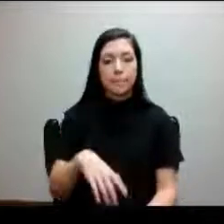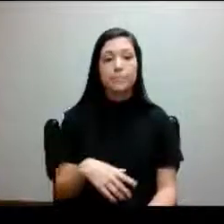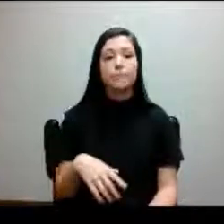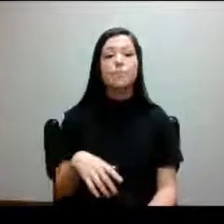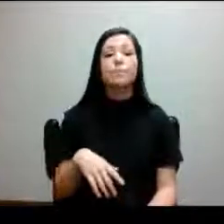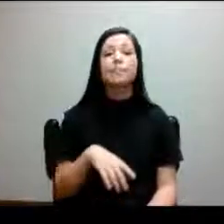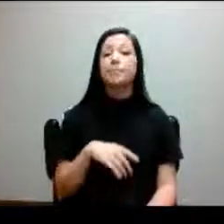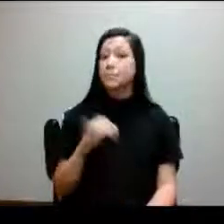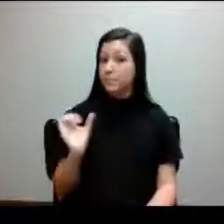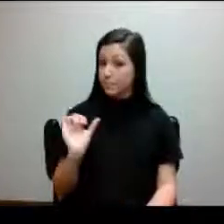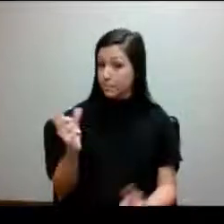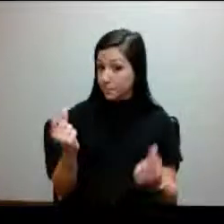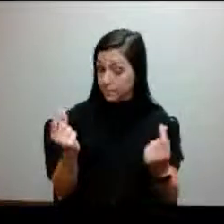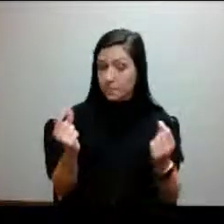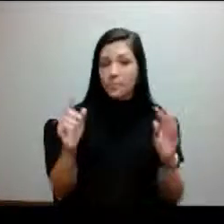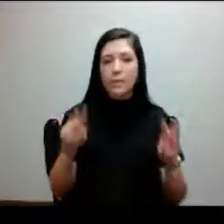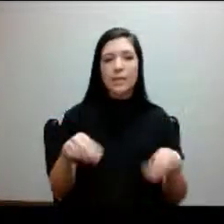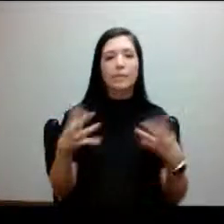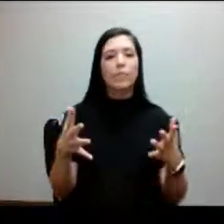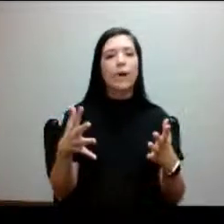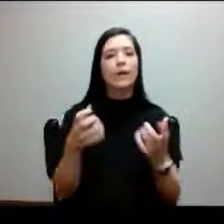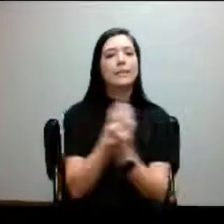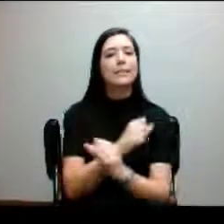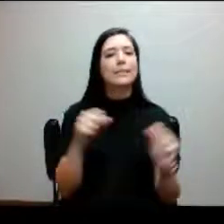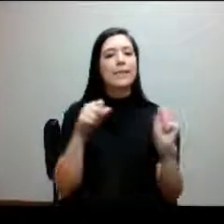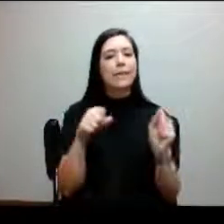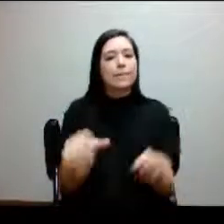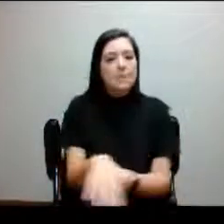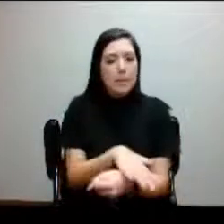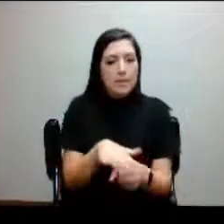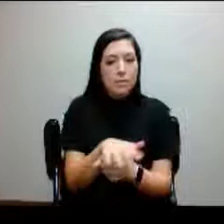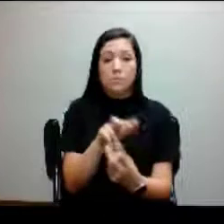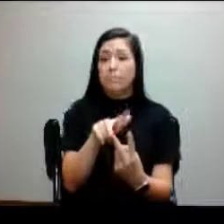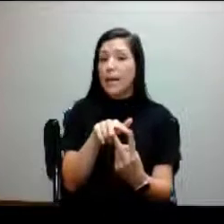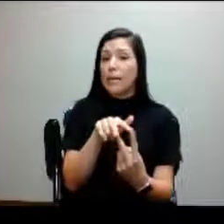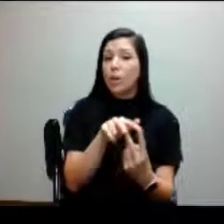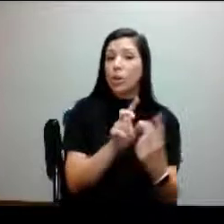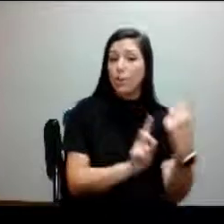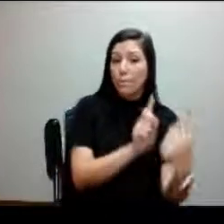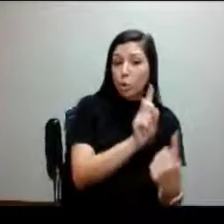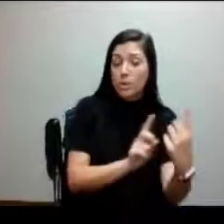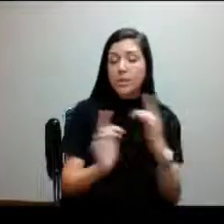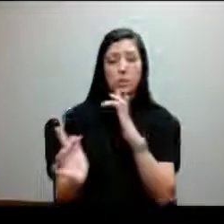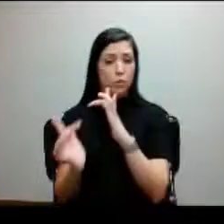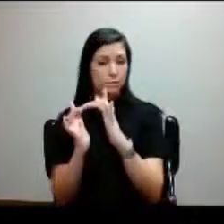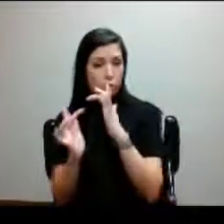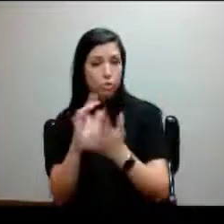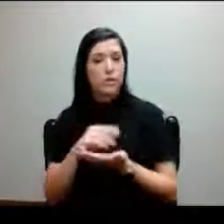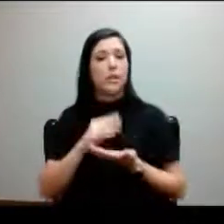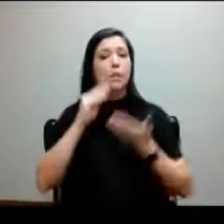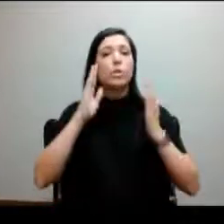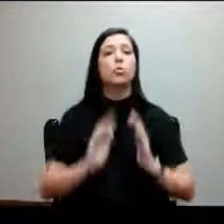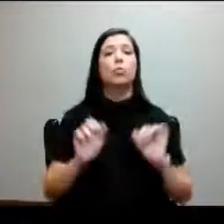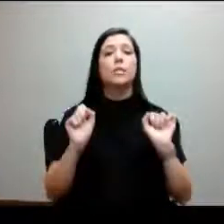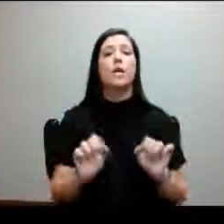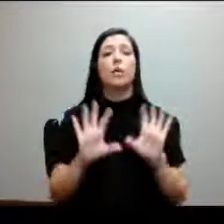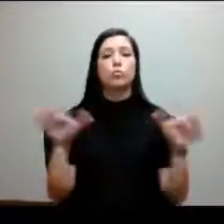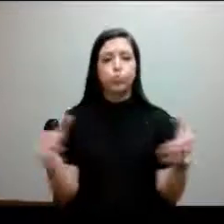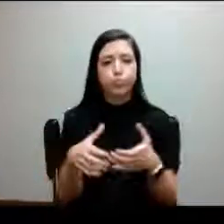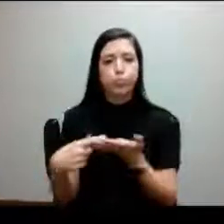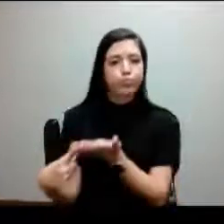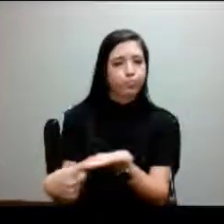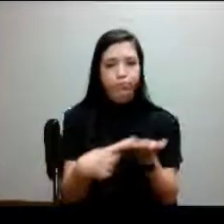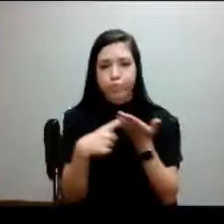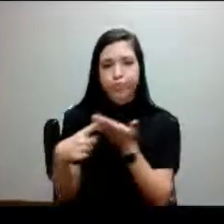we provide a safe space, whether that's in person or virtually, so students can come together and have dialogue and